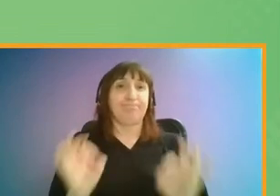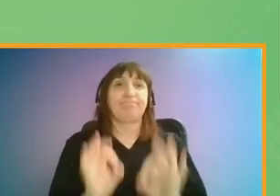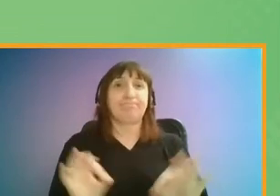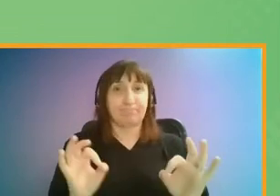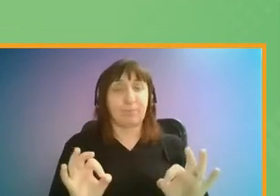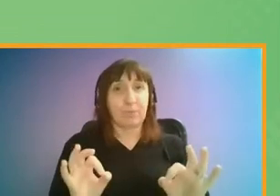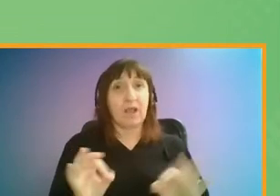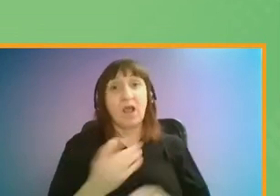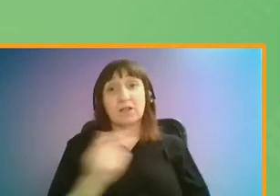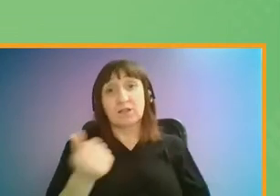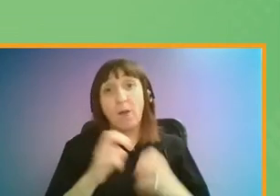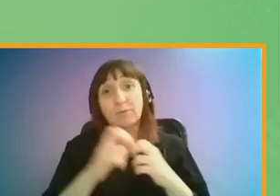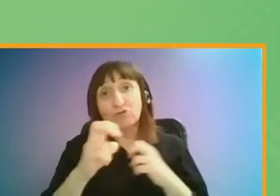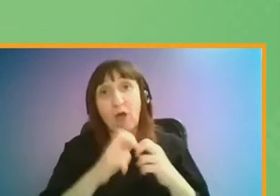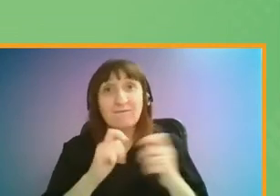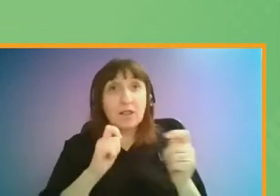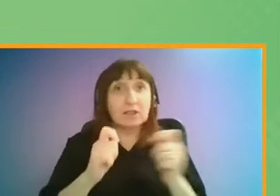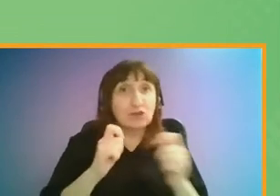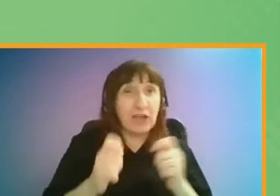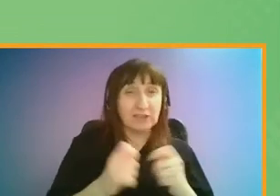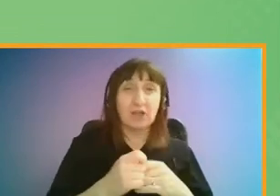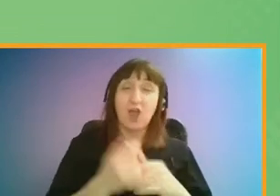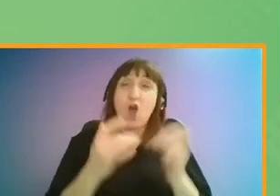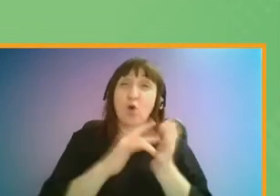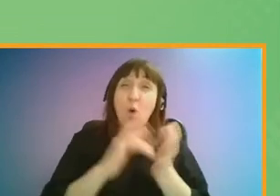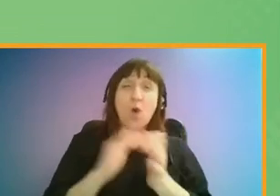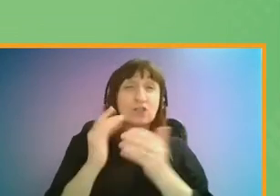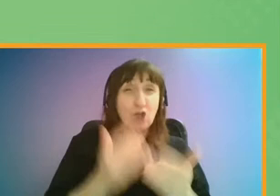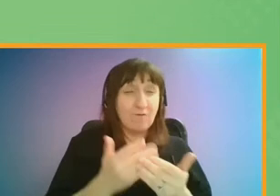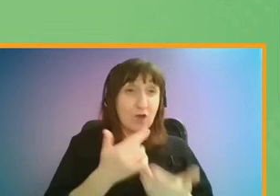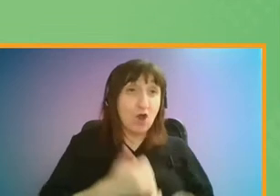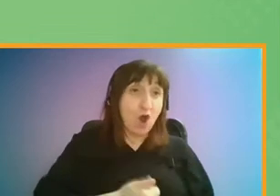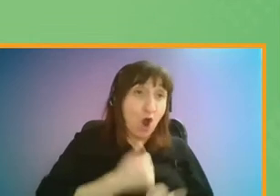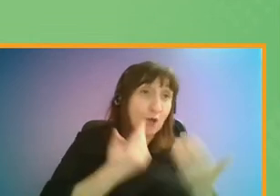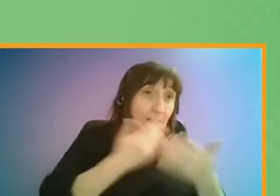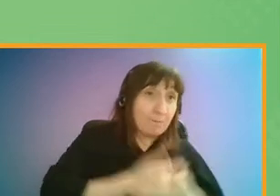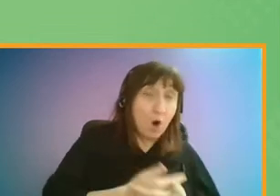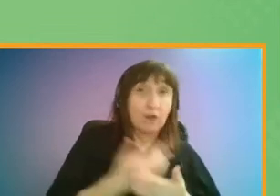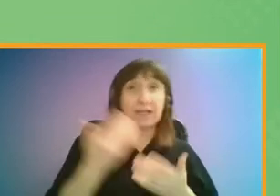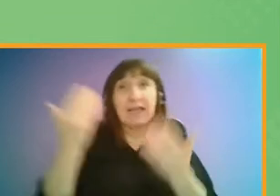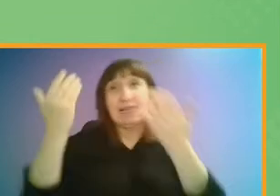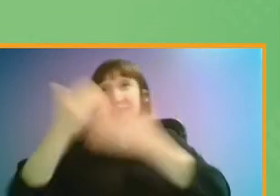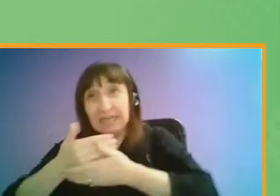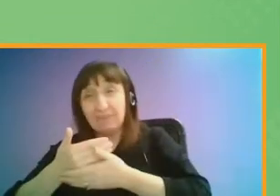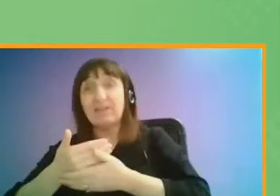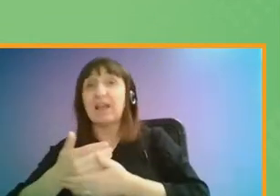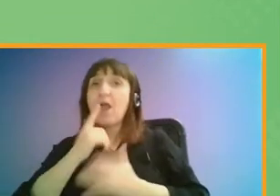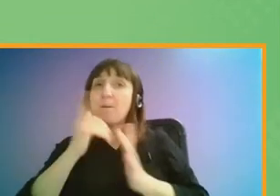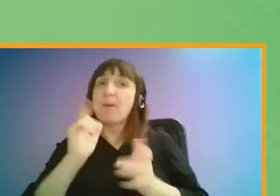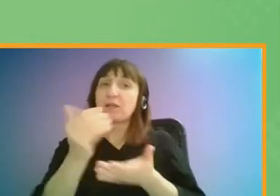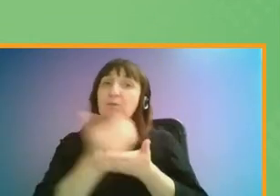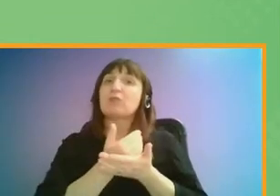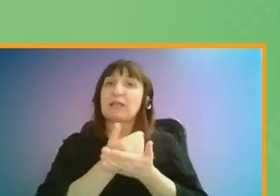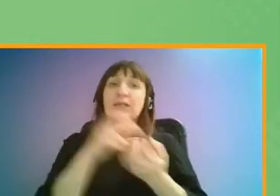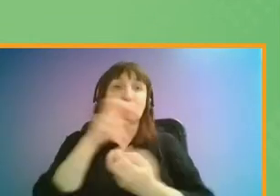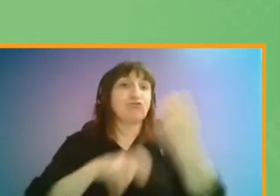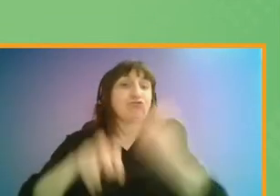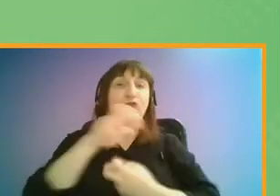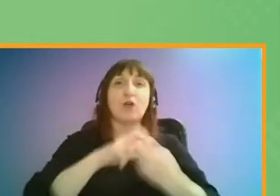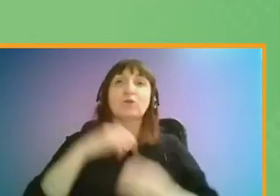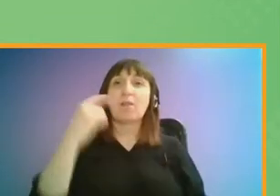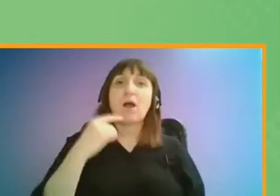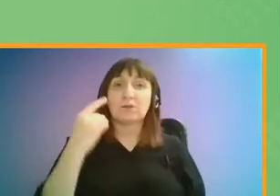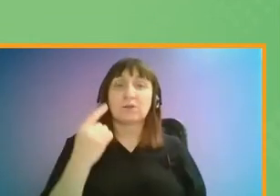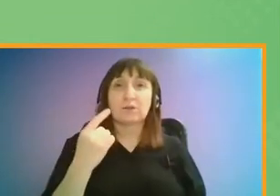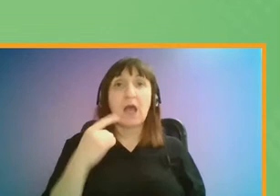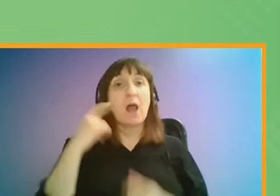So while some travel patterns may change, core services that help early morning and evening peak workers to get around the city must be protected. London's